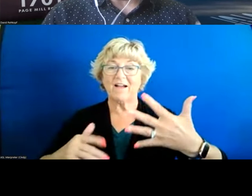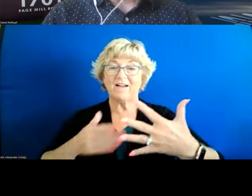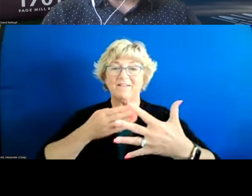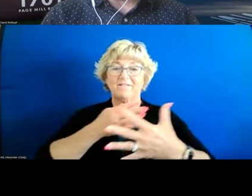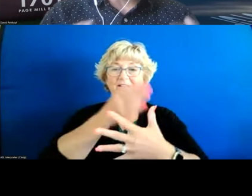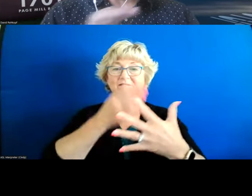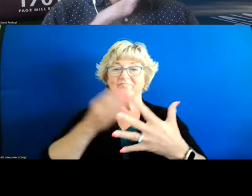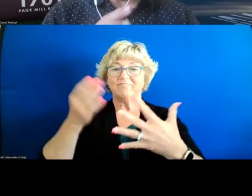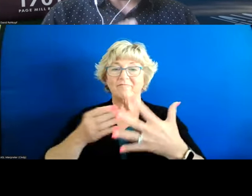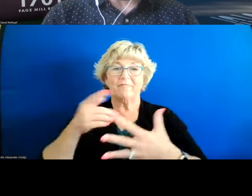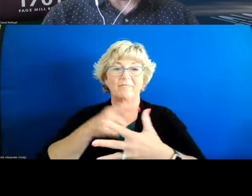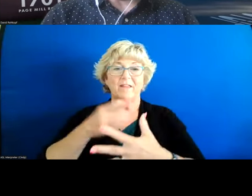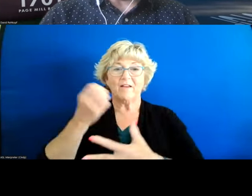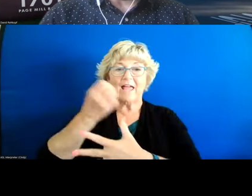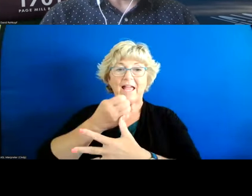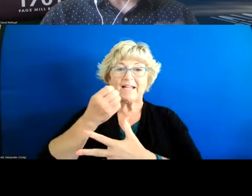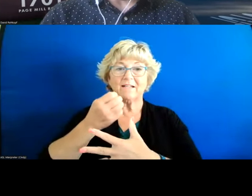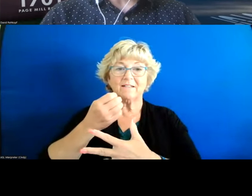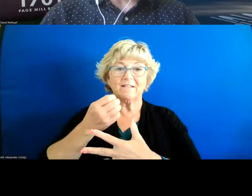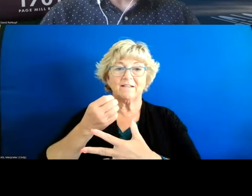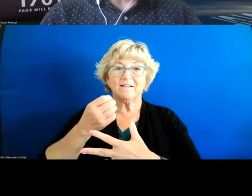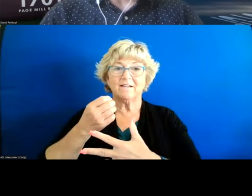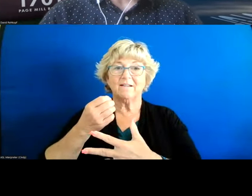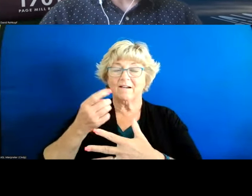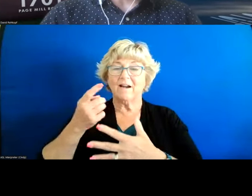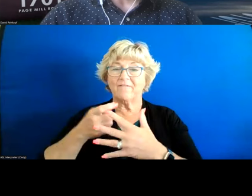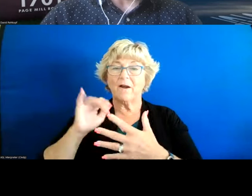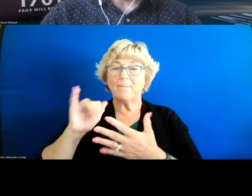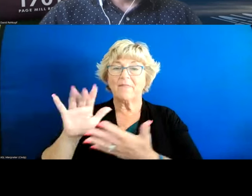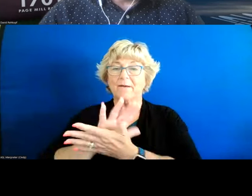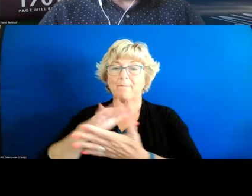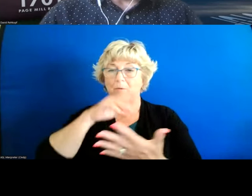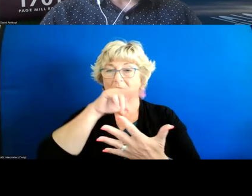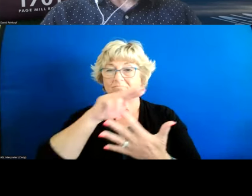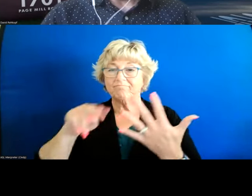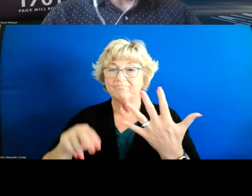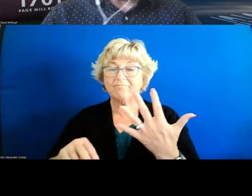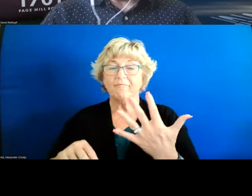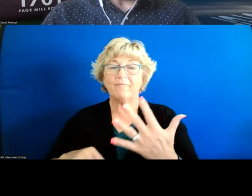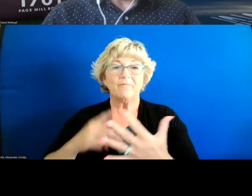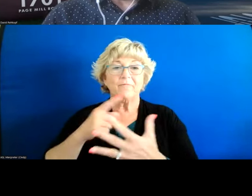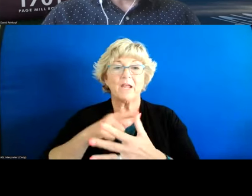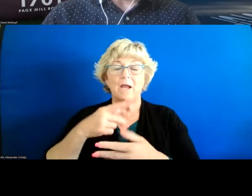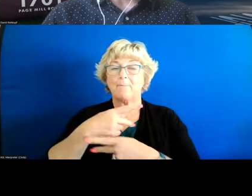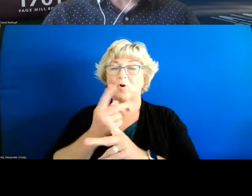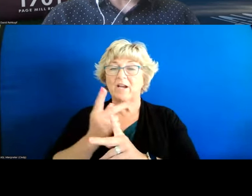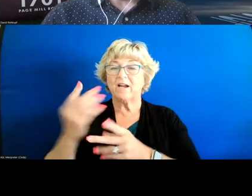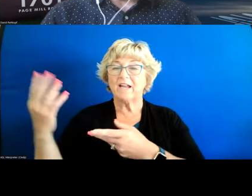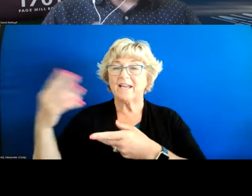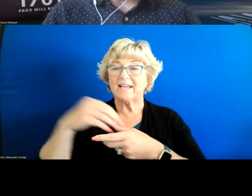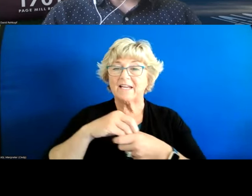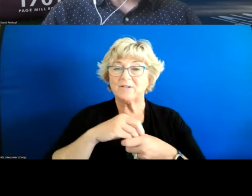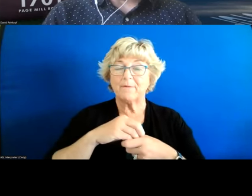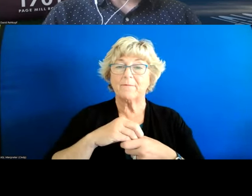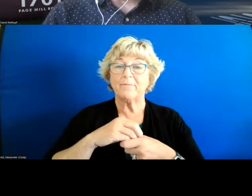of agreed economics that we agreed to as a group from the literature from our studies um productivity and engagement so